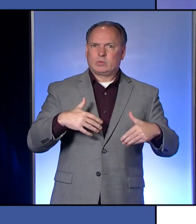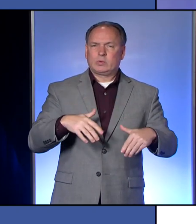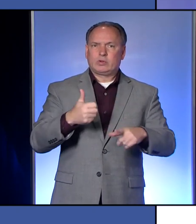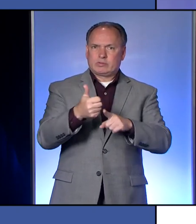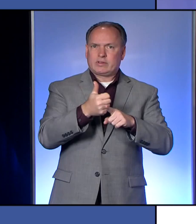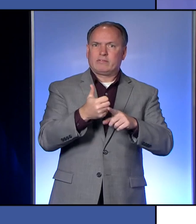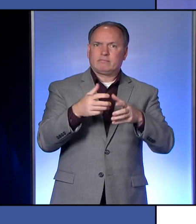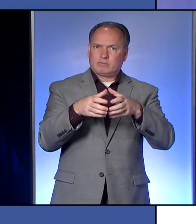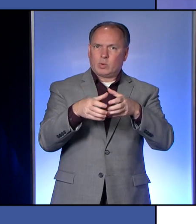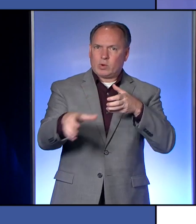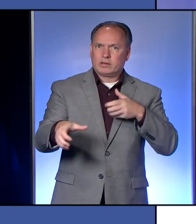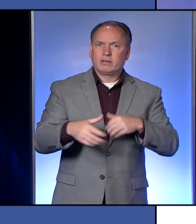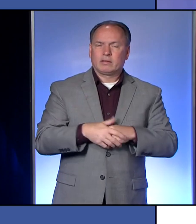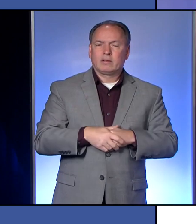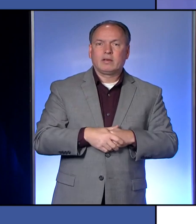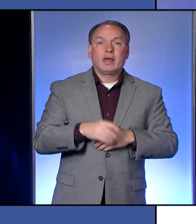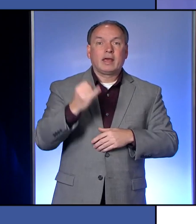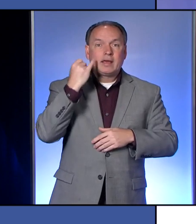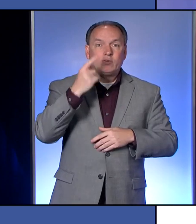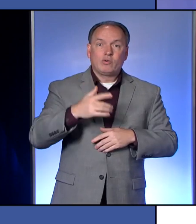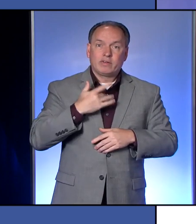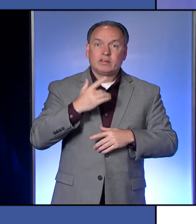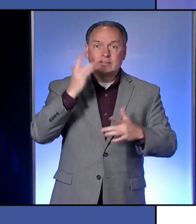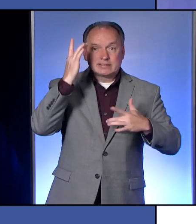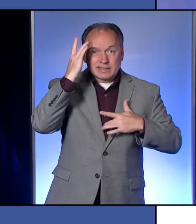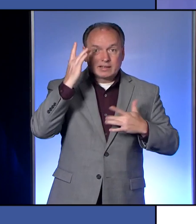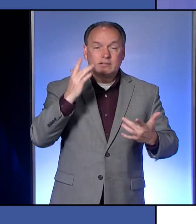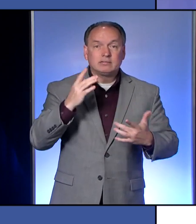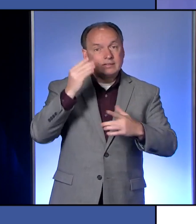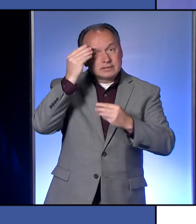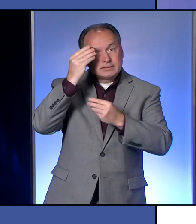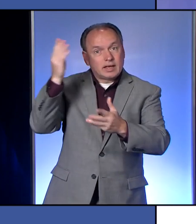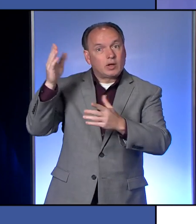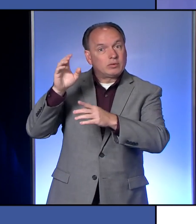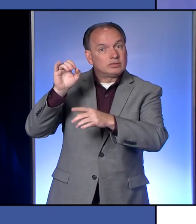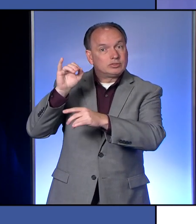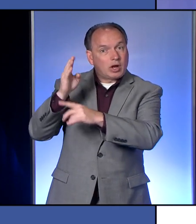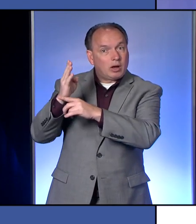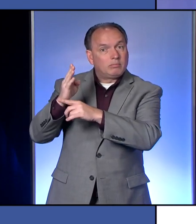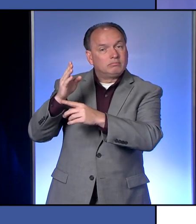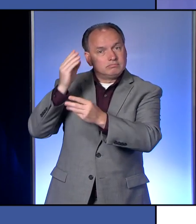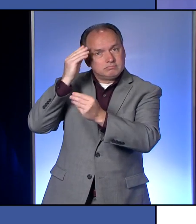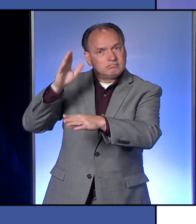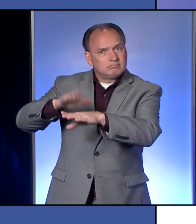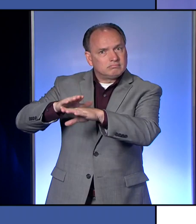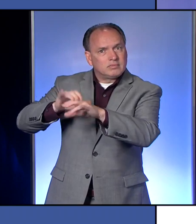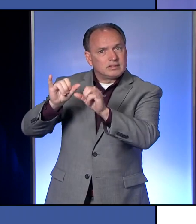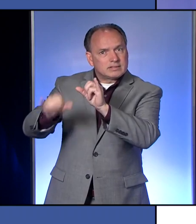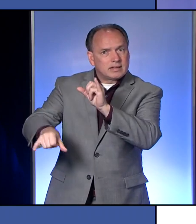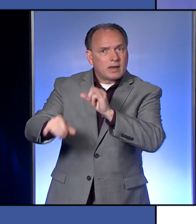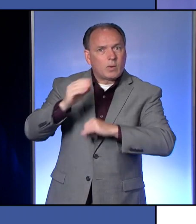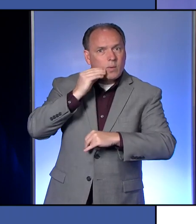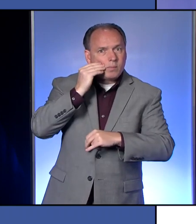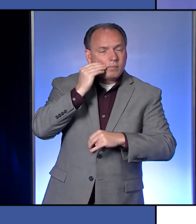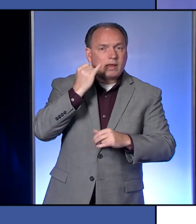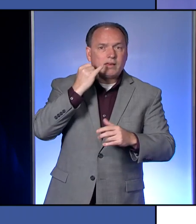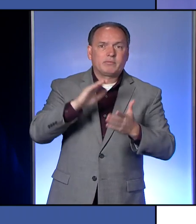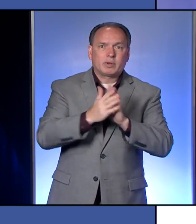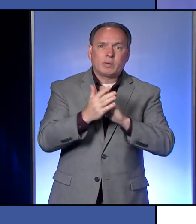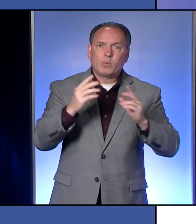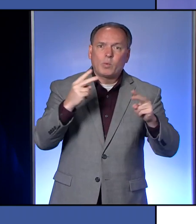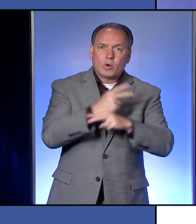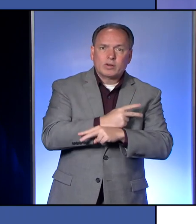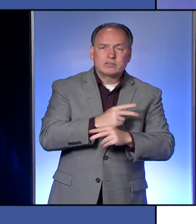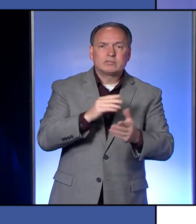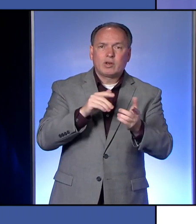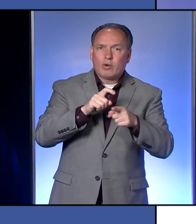self-quarantine. If you're feeling sick, tell your employer and stay home. If your condition gets worse, call your doctor